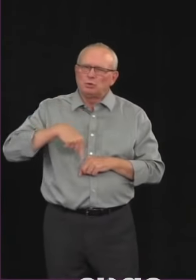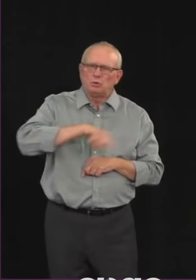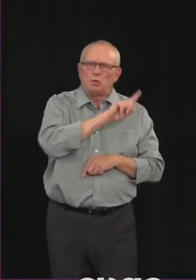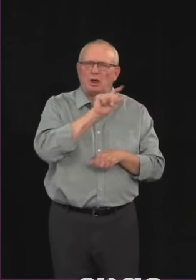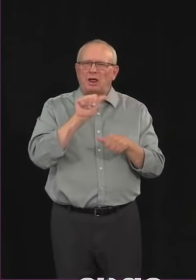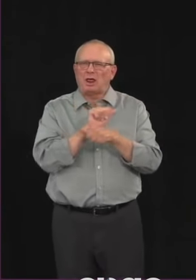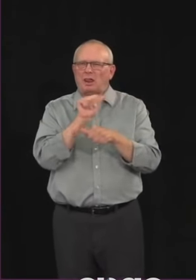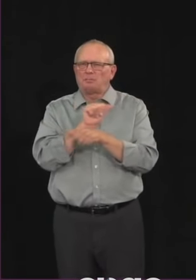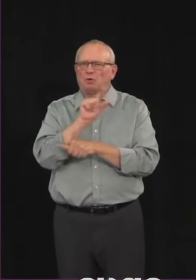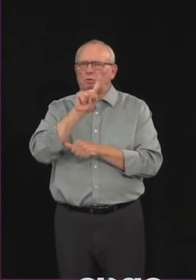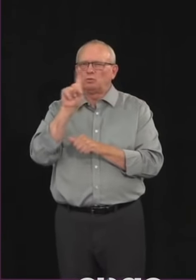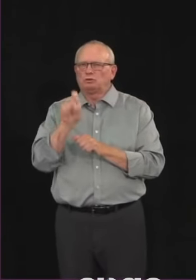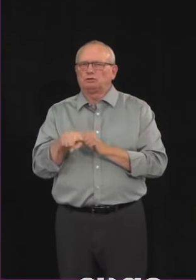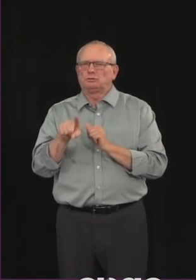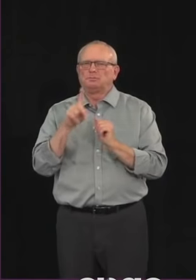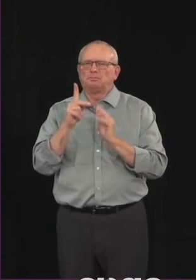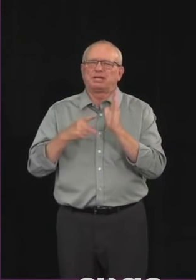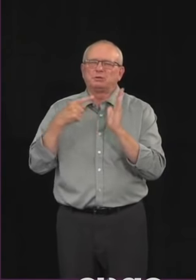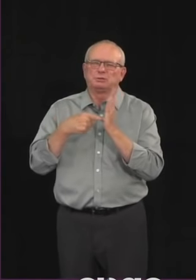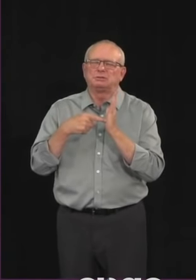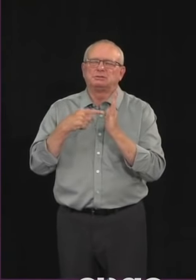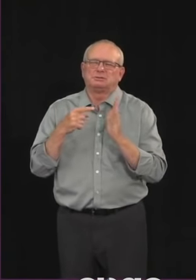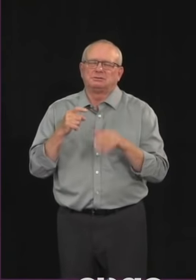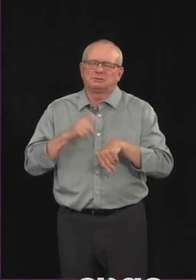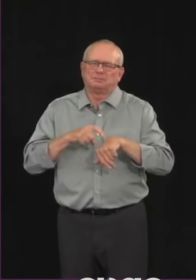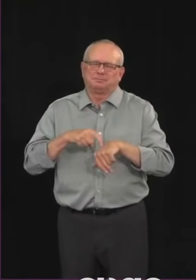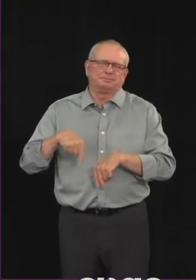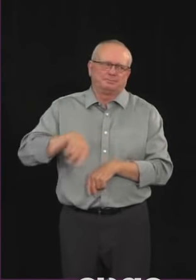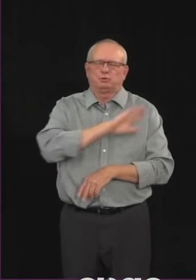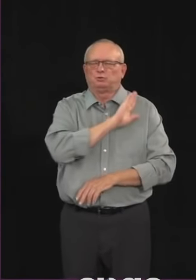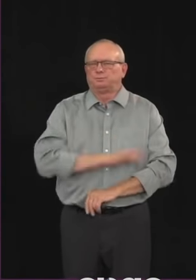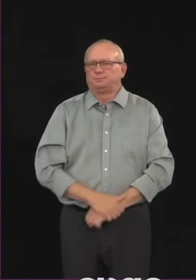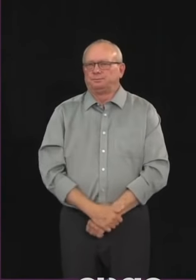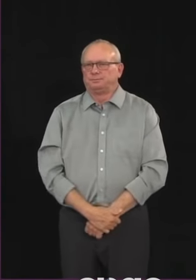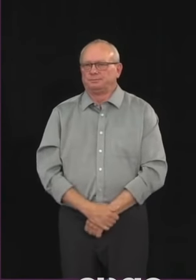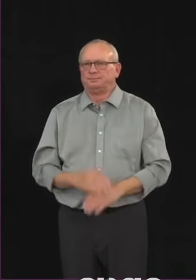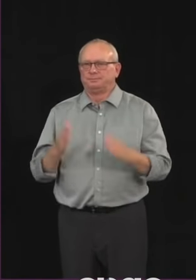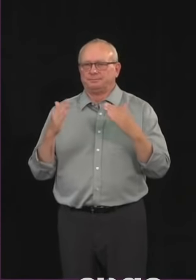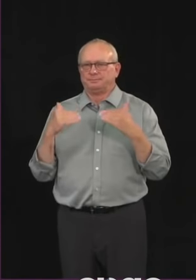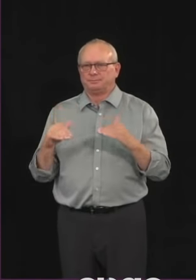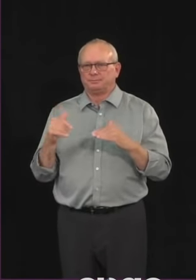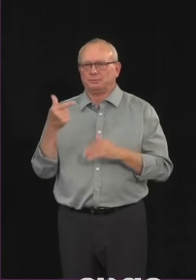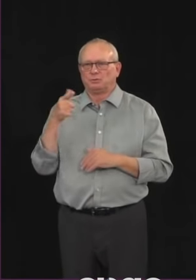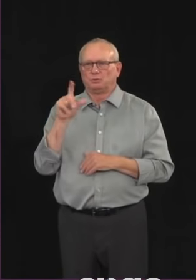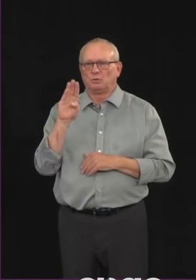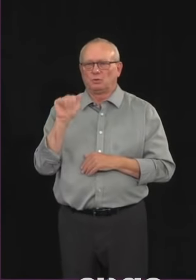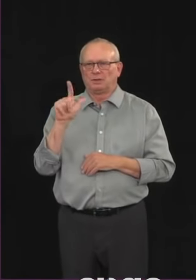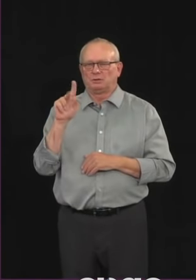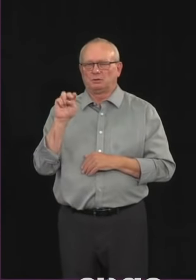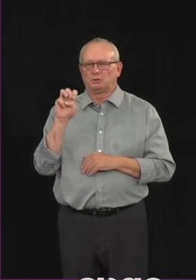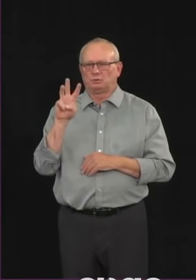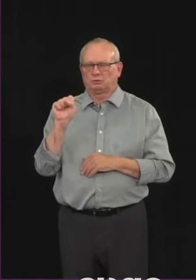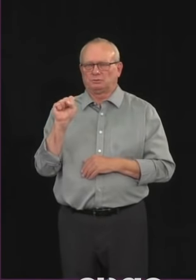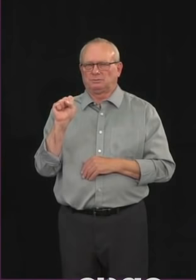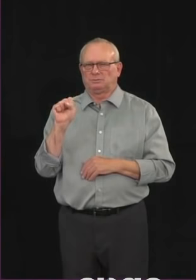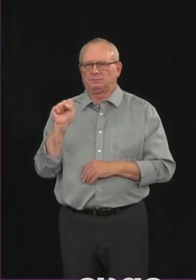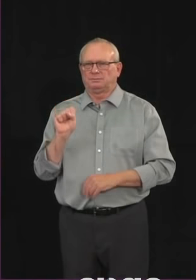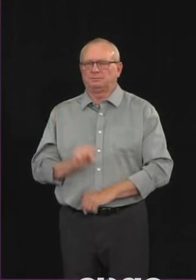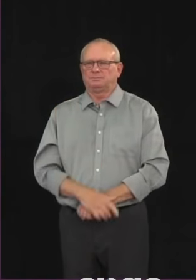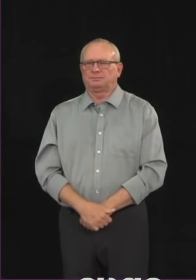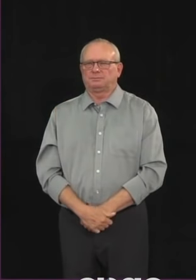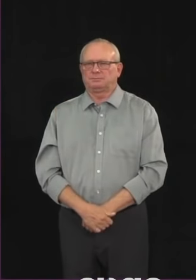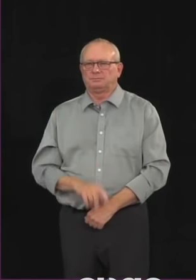Operator can you please put through the next caller? Thank you Julia Wong Global News. Hi this question is for Dr. Hinshaw and Minister